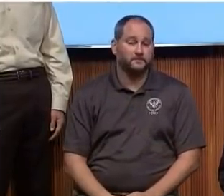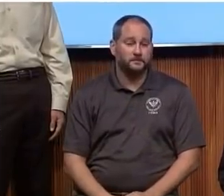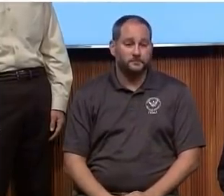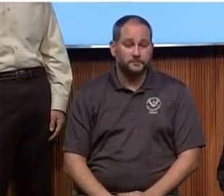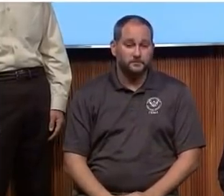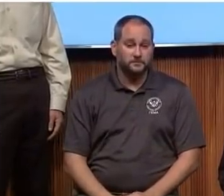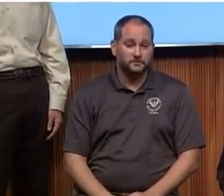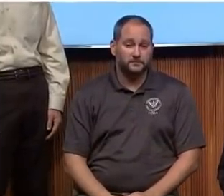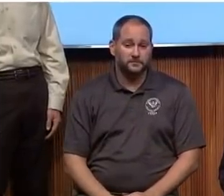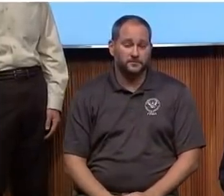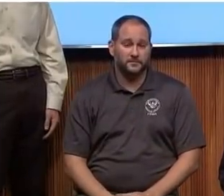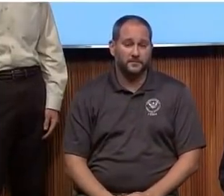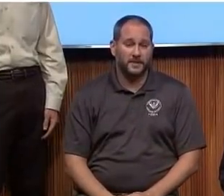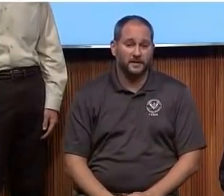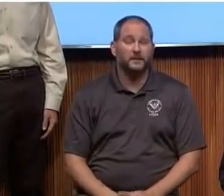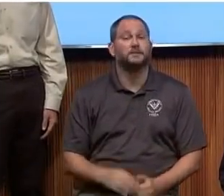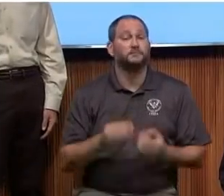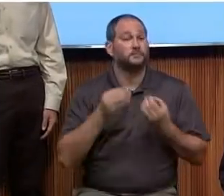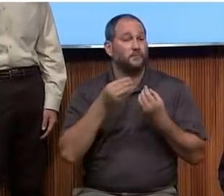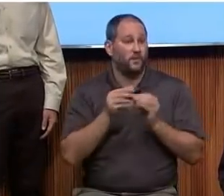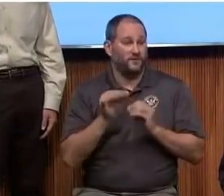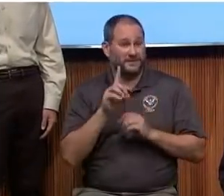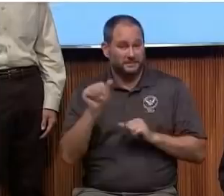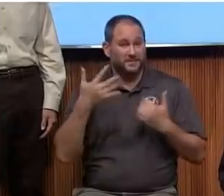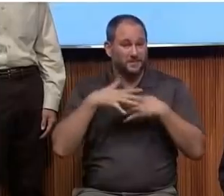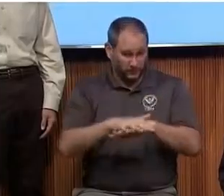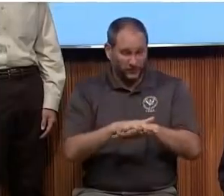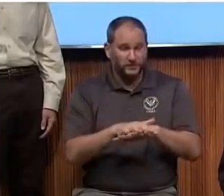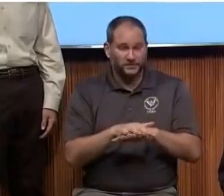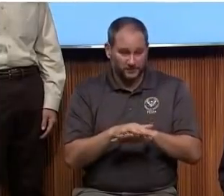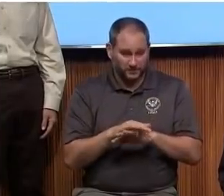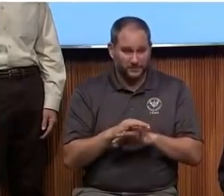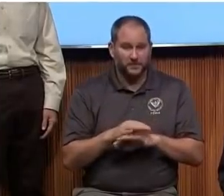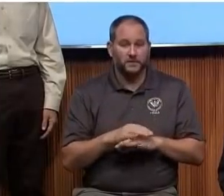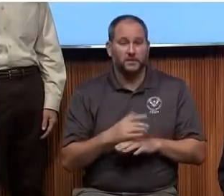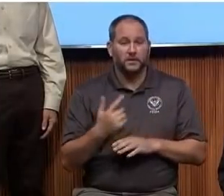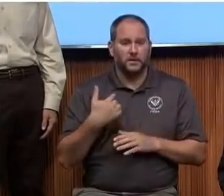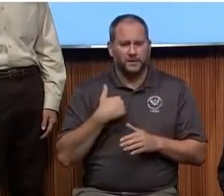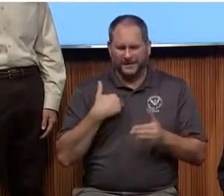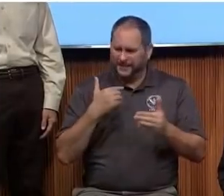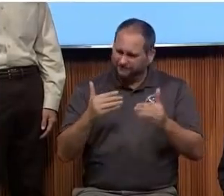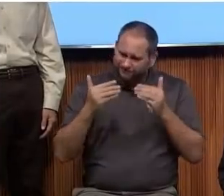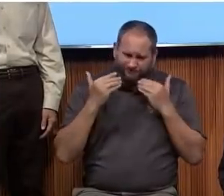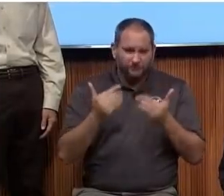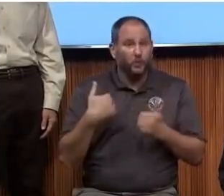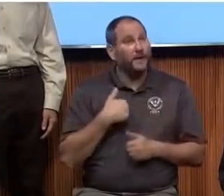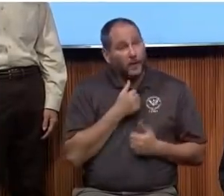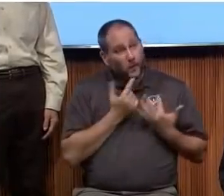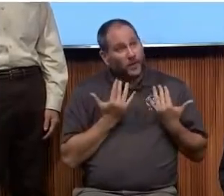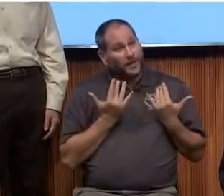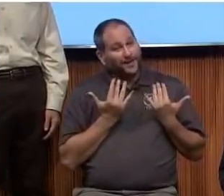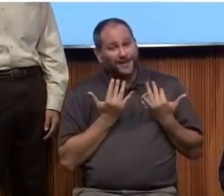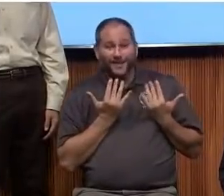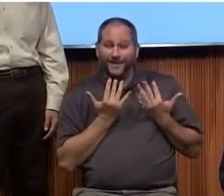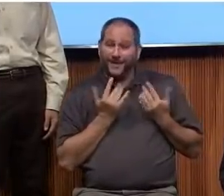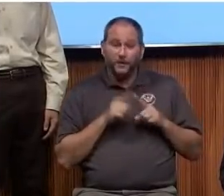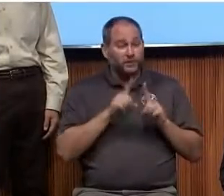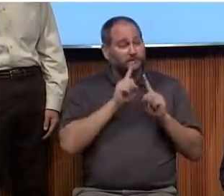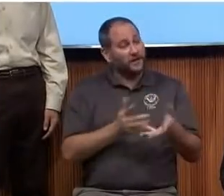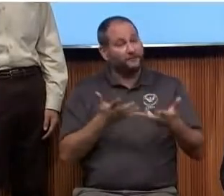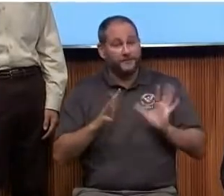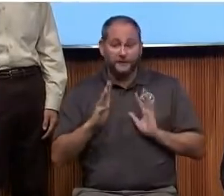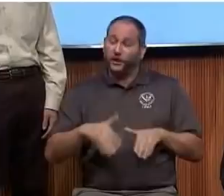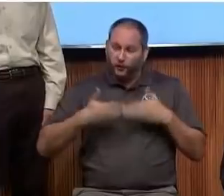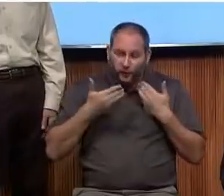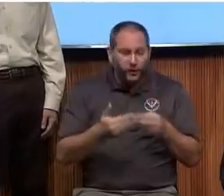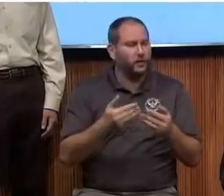The Office of Disability Integration and Coordination is leaning forward. We are not waiting for response to be over before we start looking at